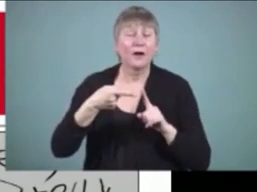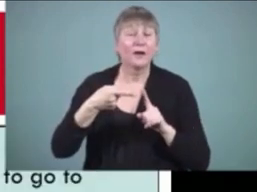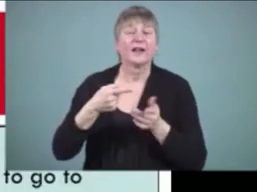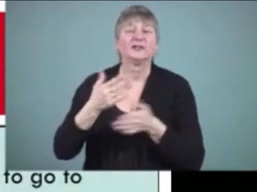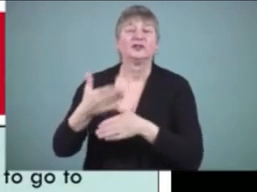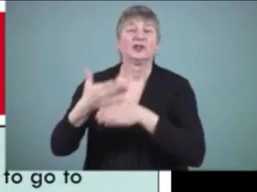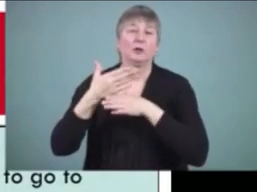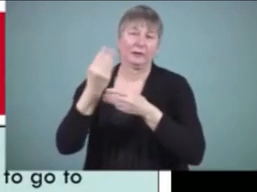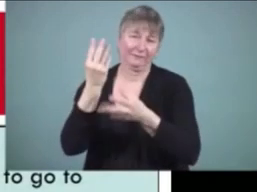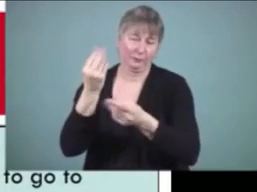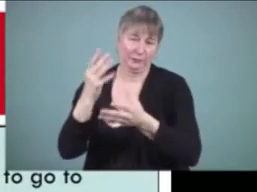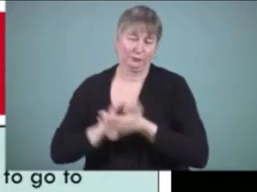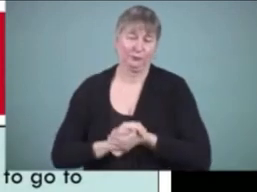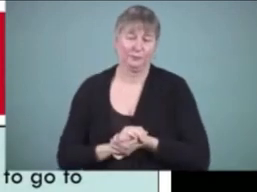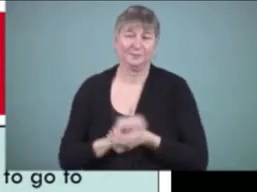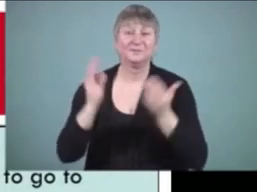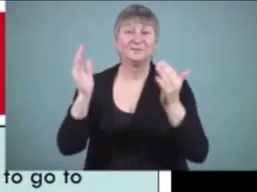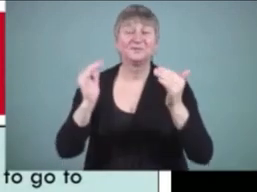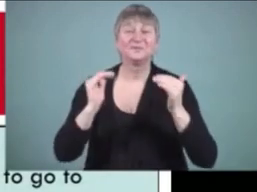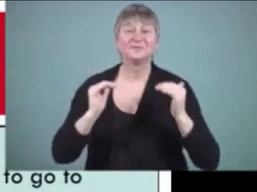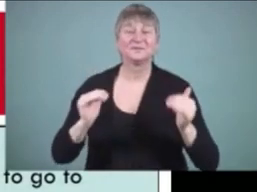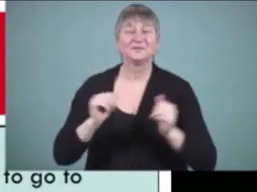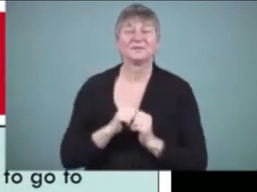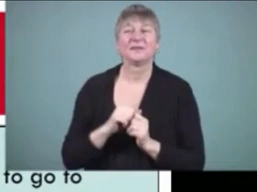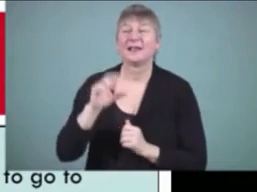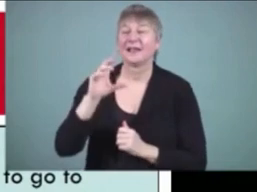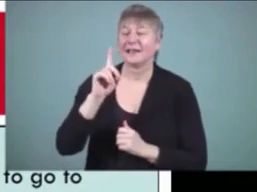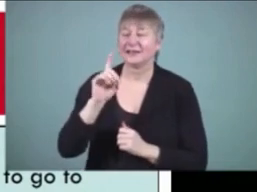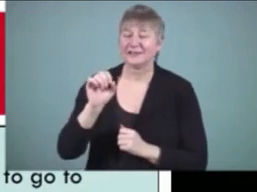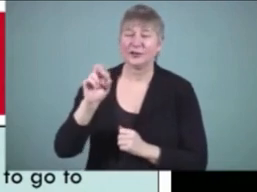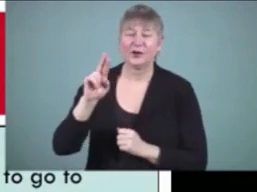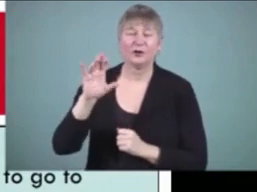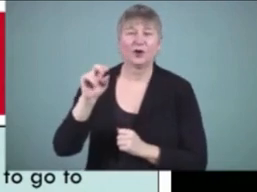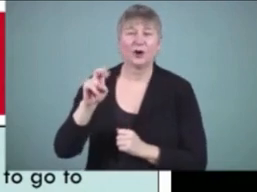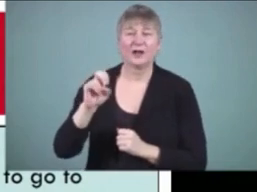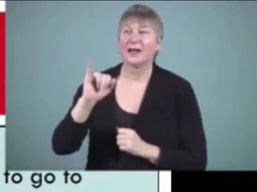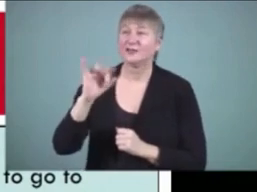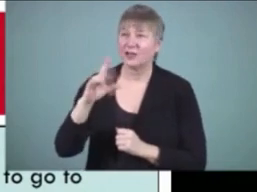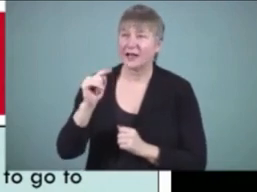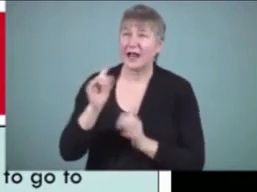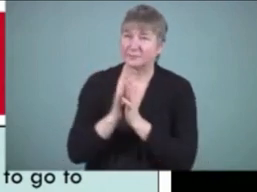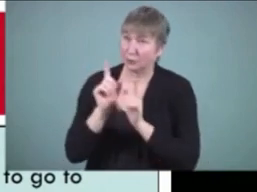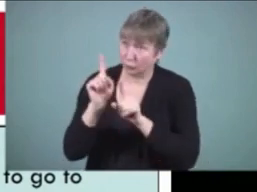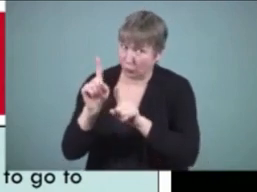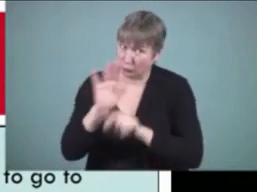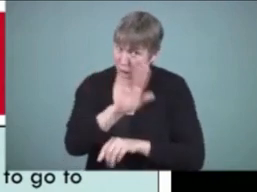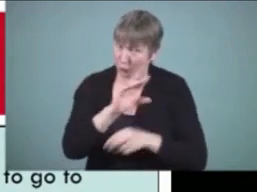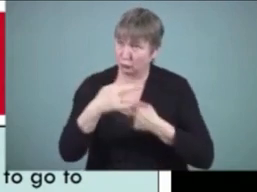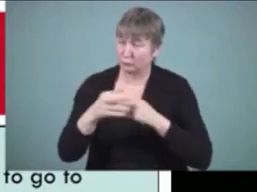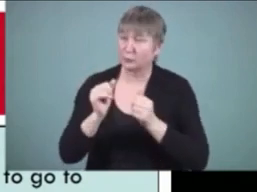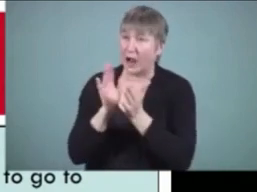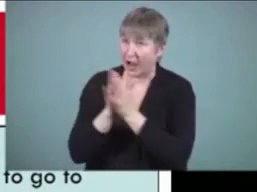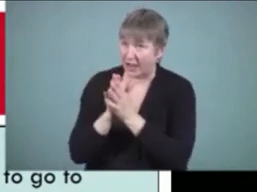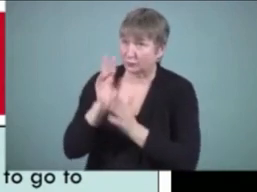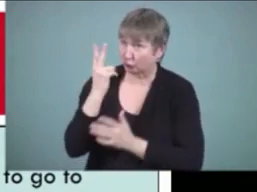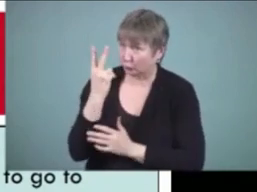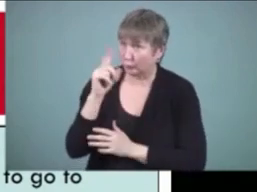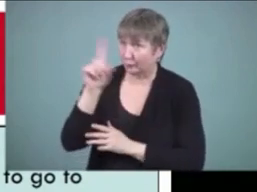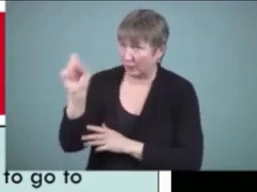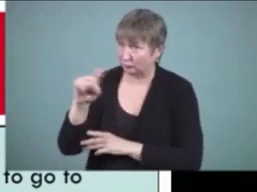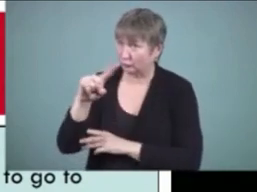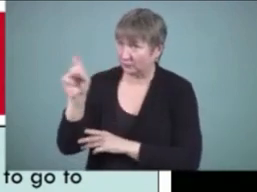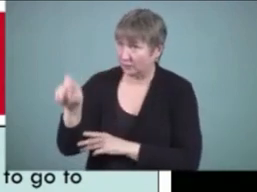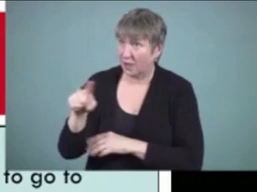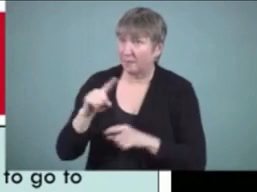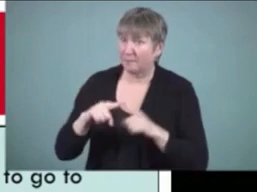Next slide. Dear Connie, Janet asked me to go to your room to ask you two questions. I did, but you were not there.